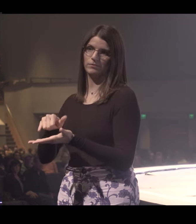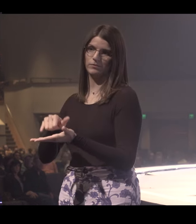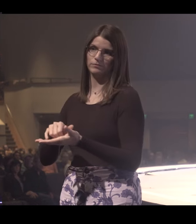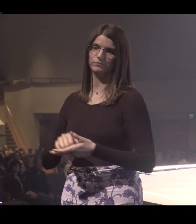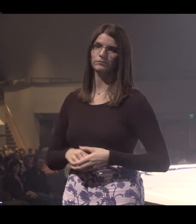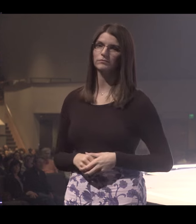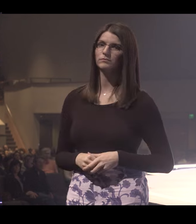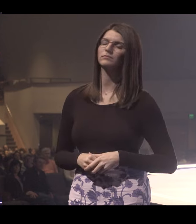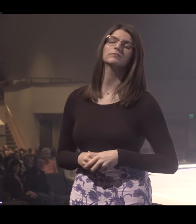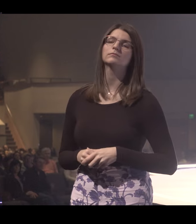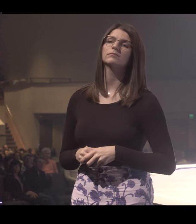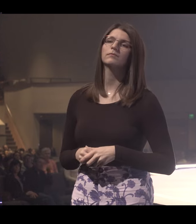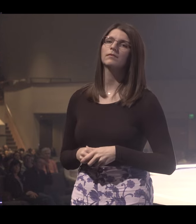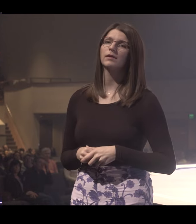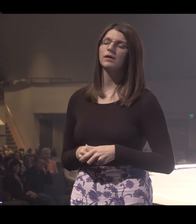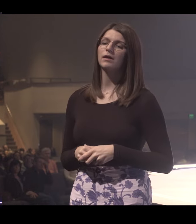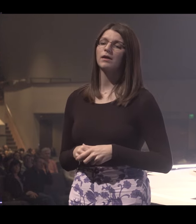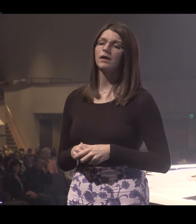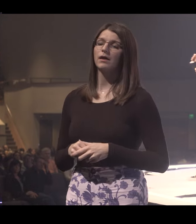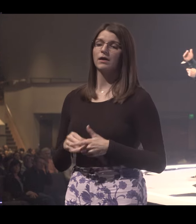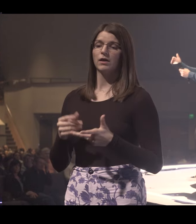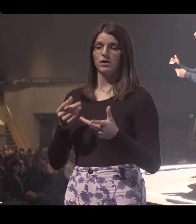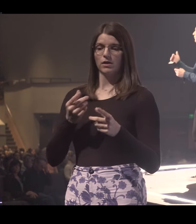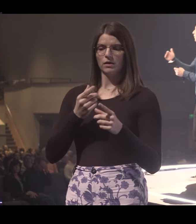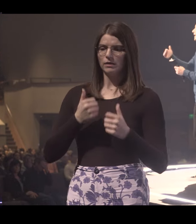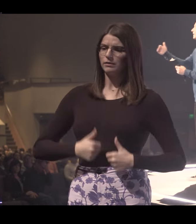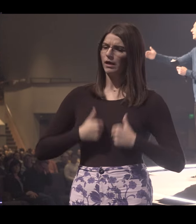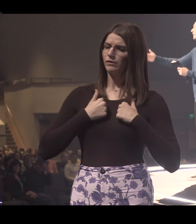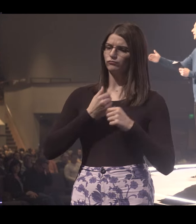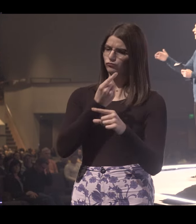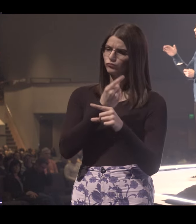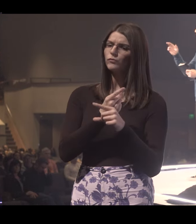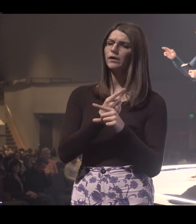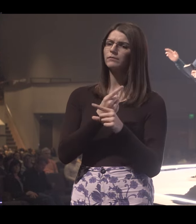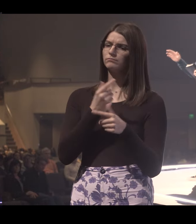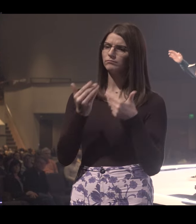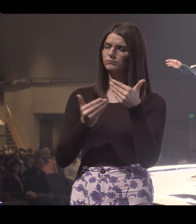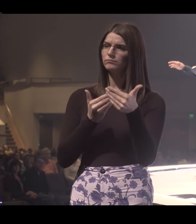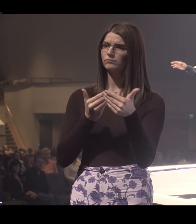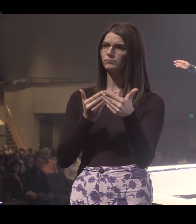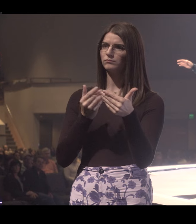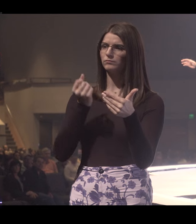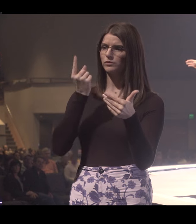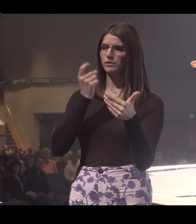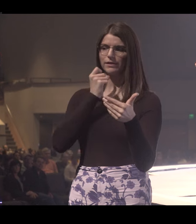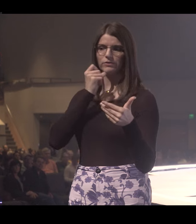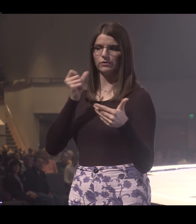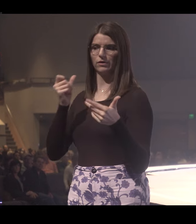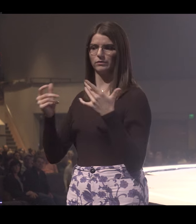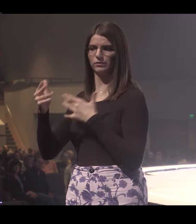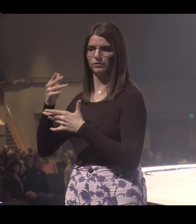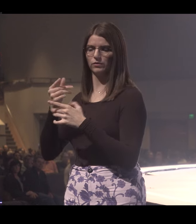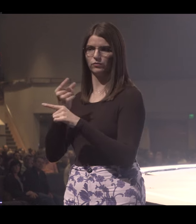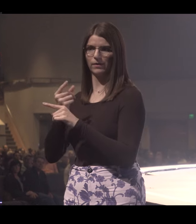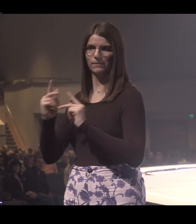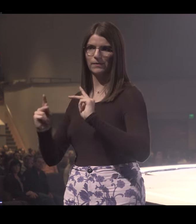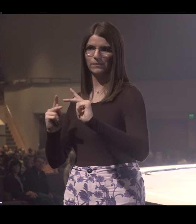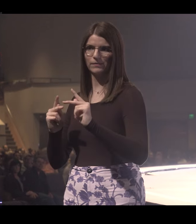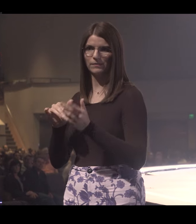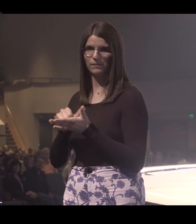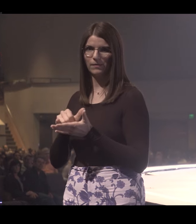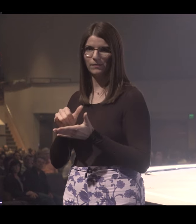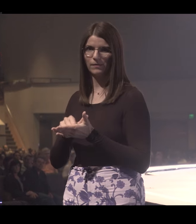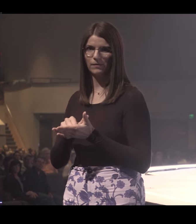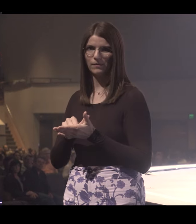It is impossible to have a right life and right living if you're not surrounded with the right